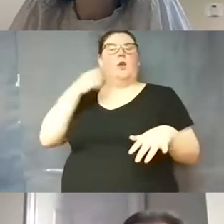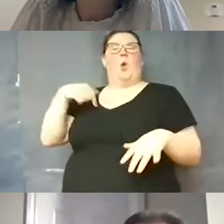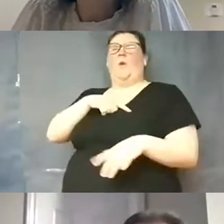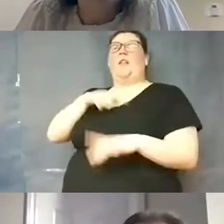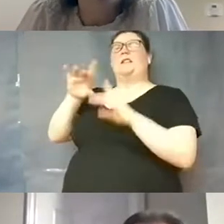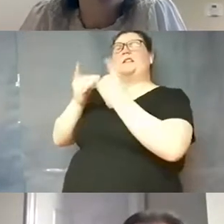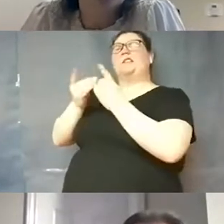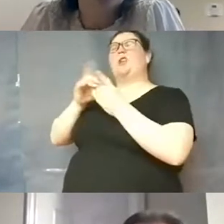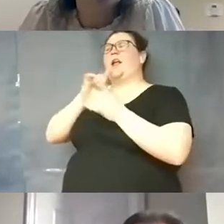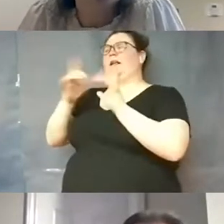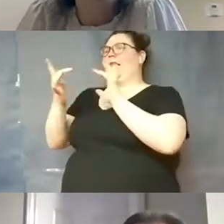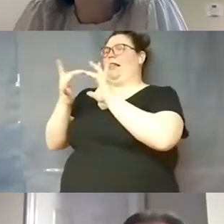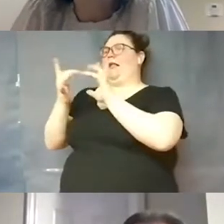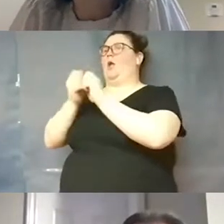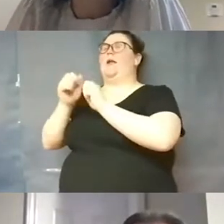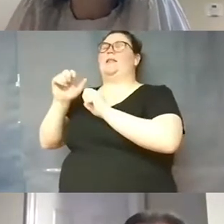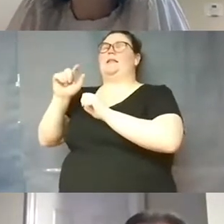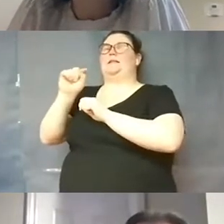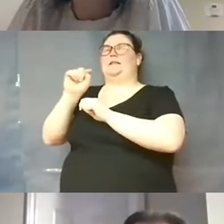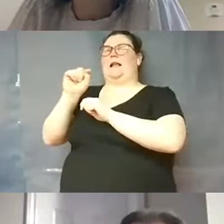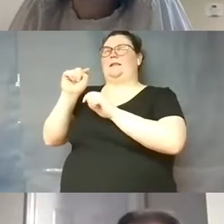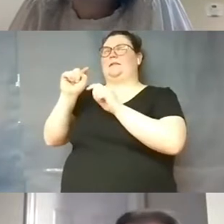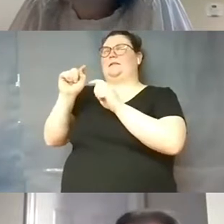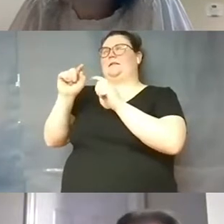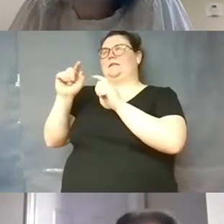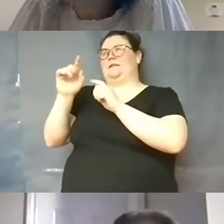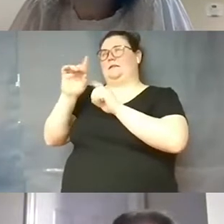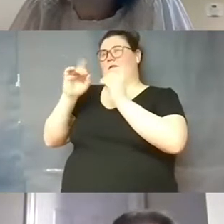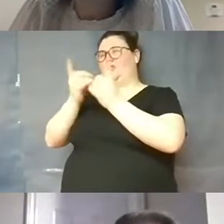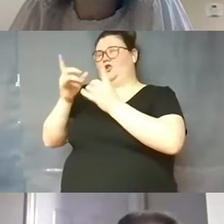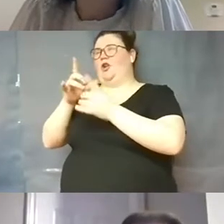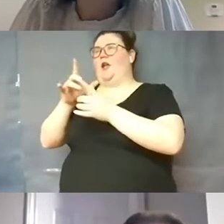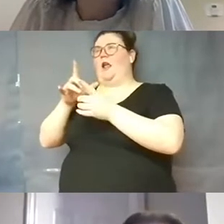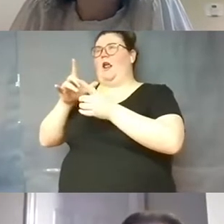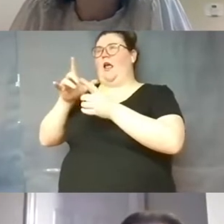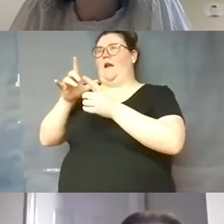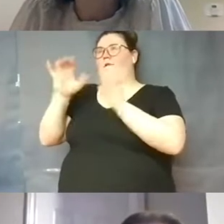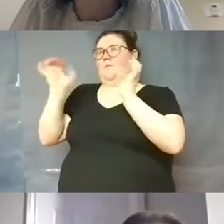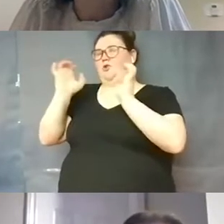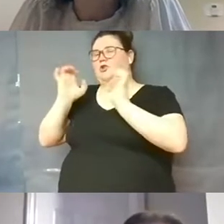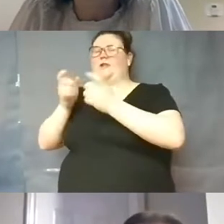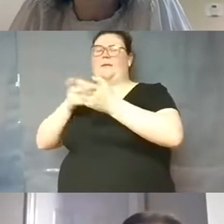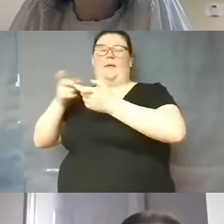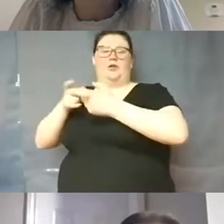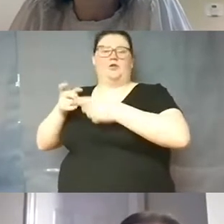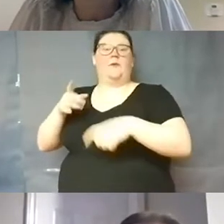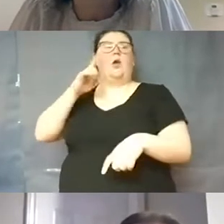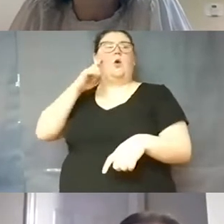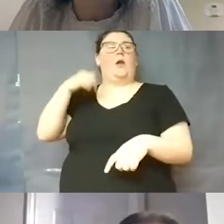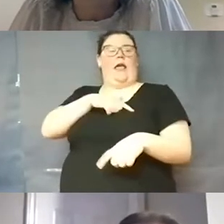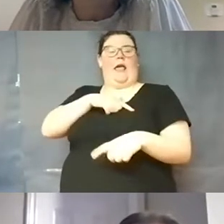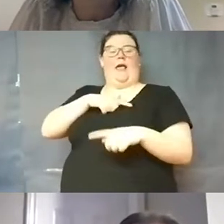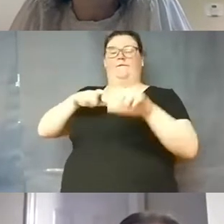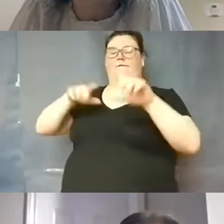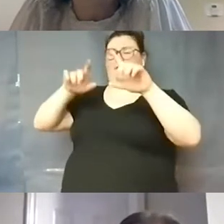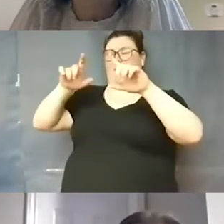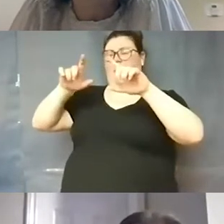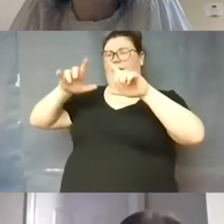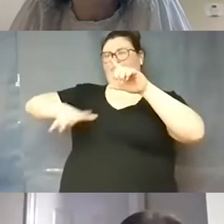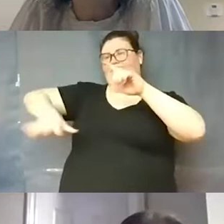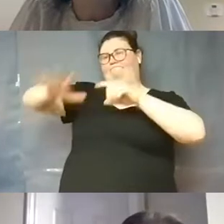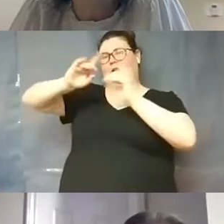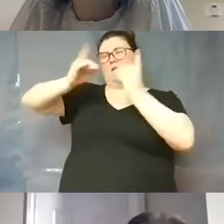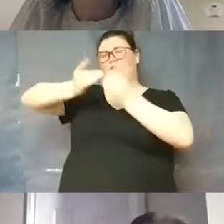contact with the texas division of emergency management to possibly have we're exploring testing for the district that's something that's in the